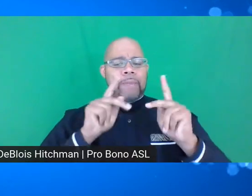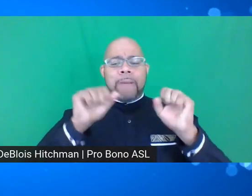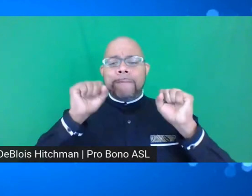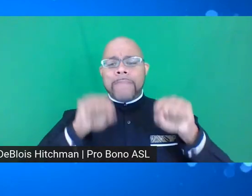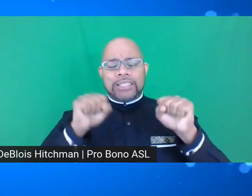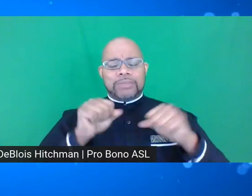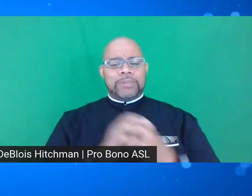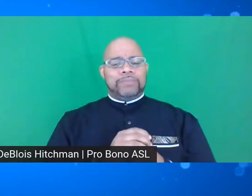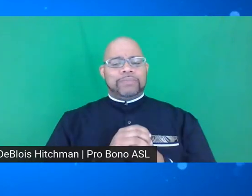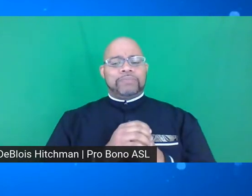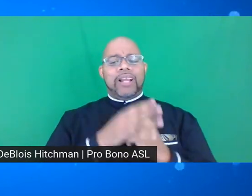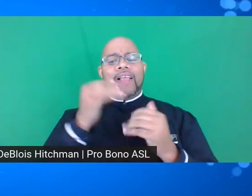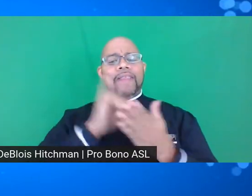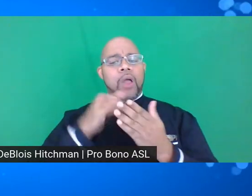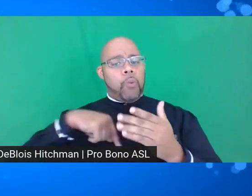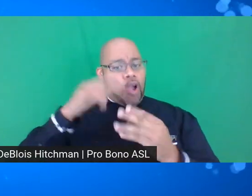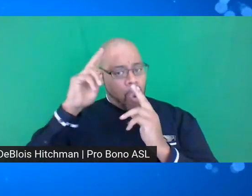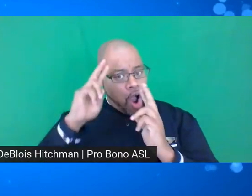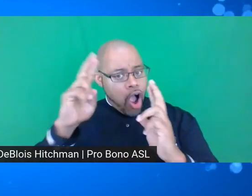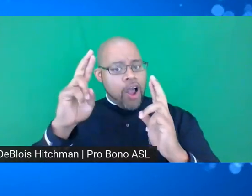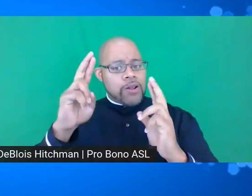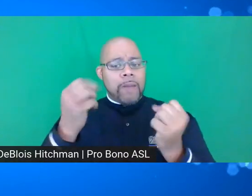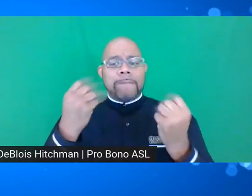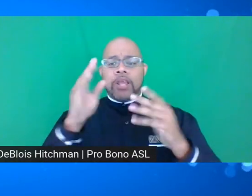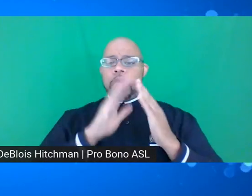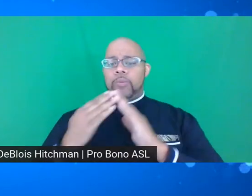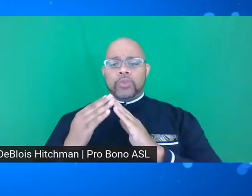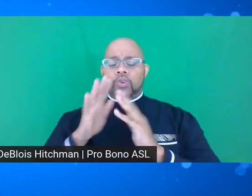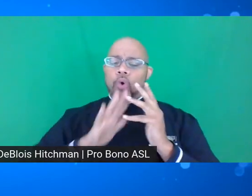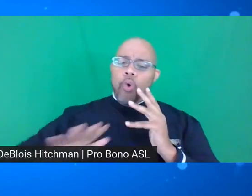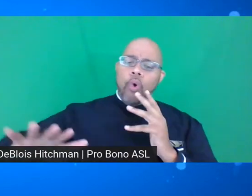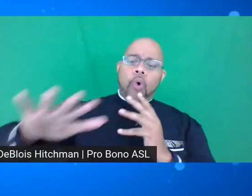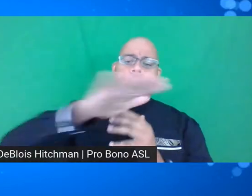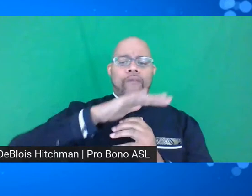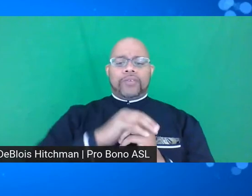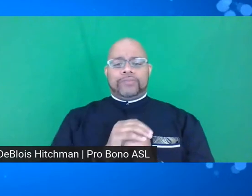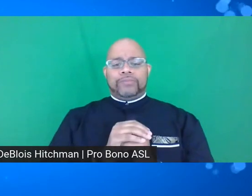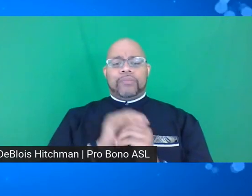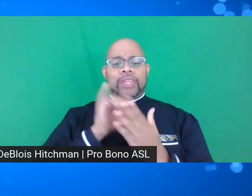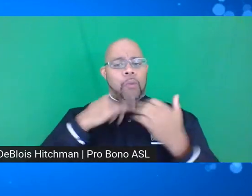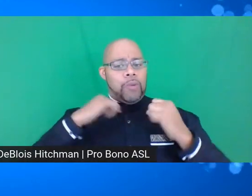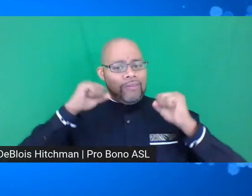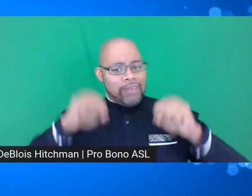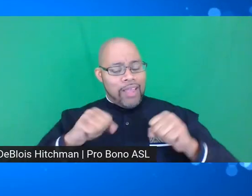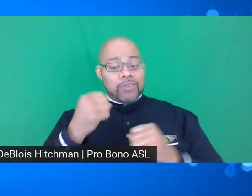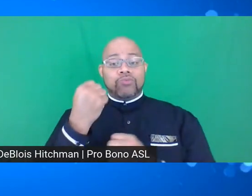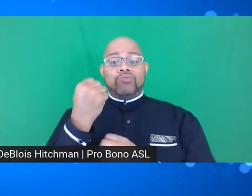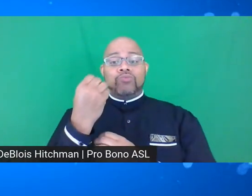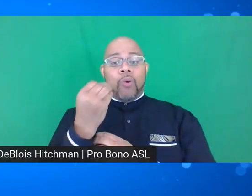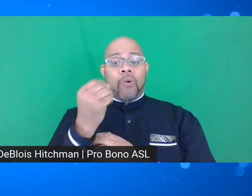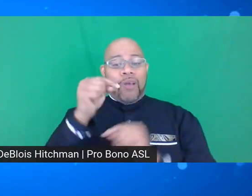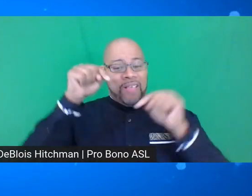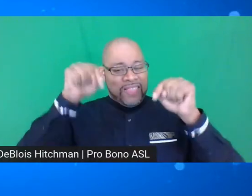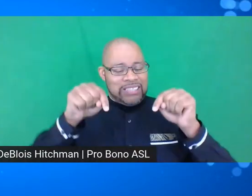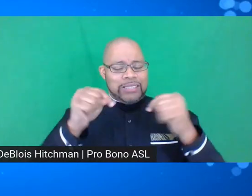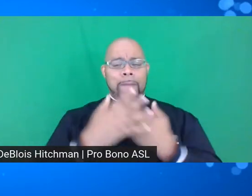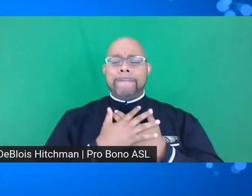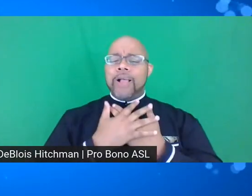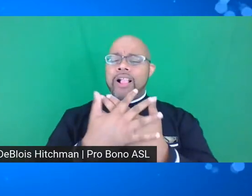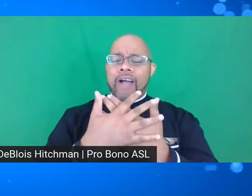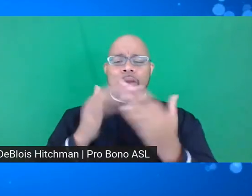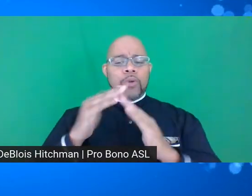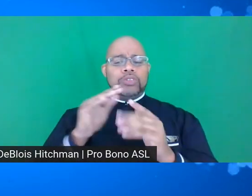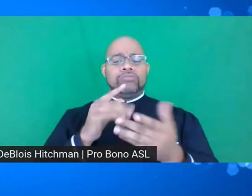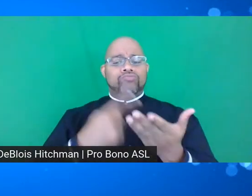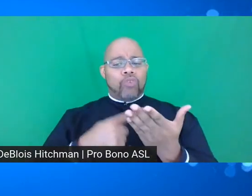possible and that we honor as many communities, all of them, that we can. So this Beloved Community Talks